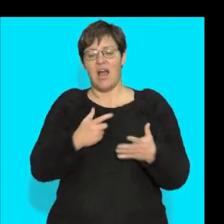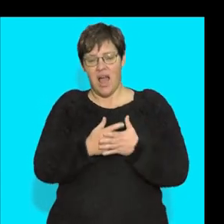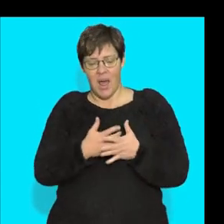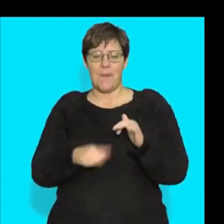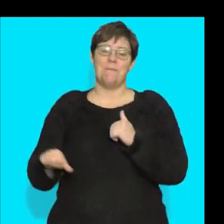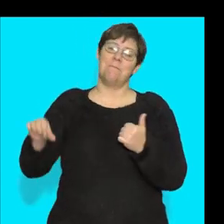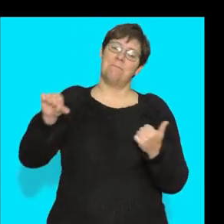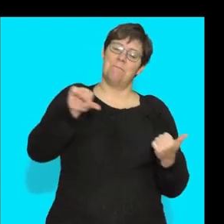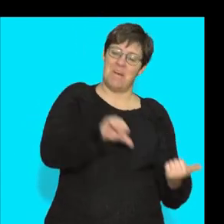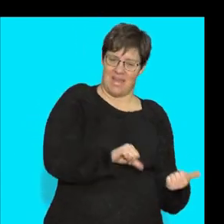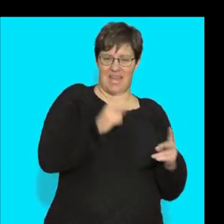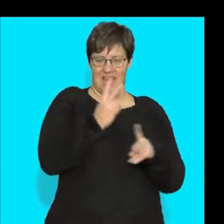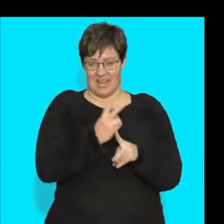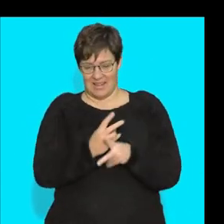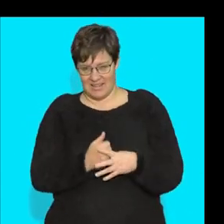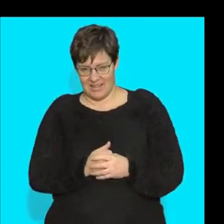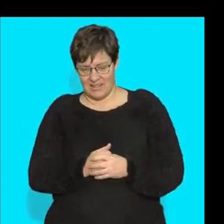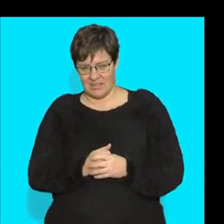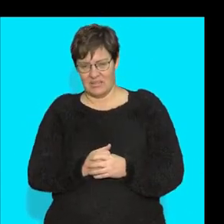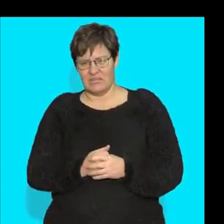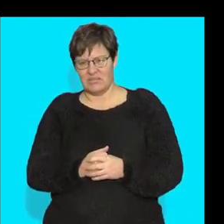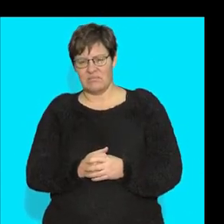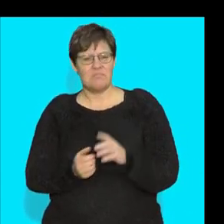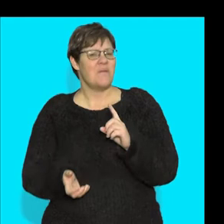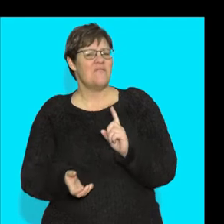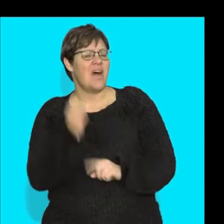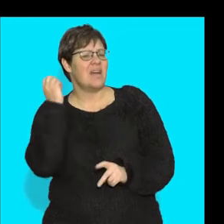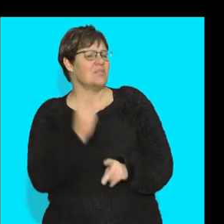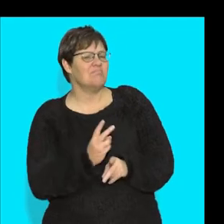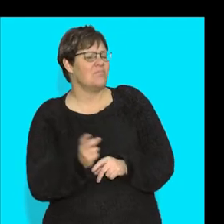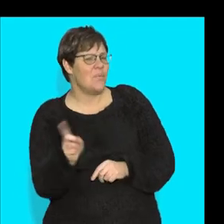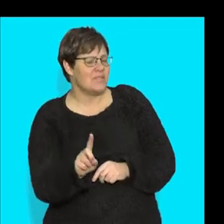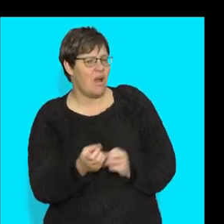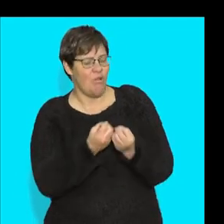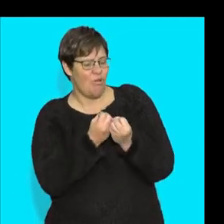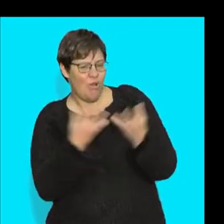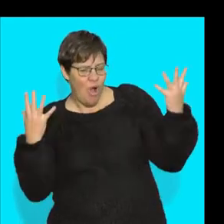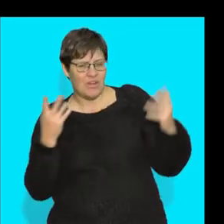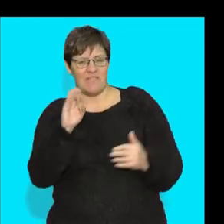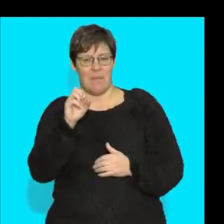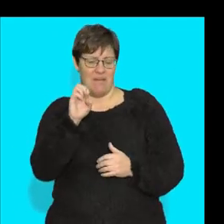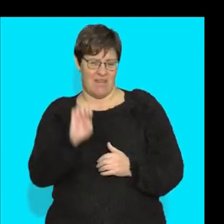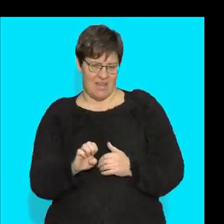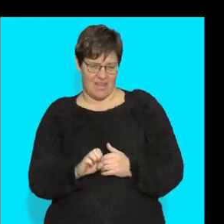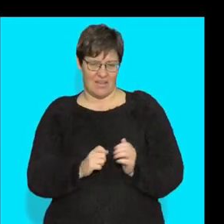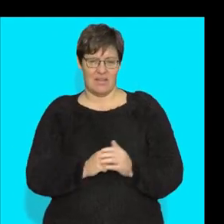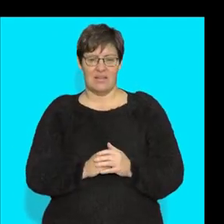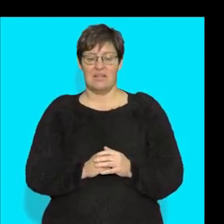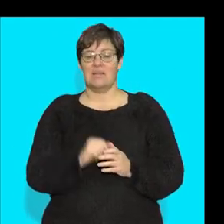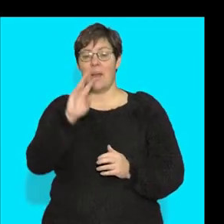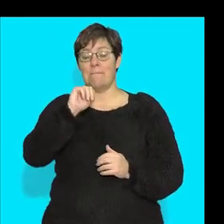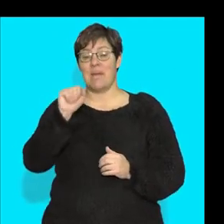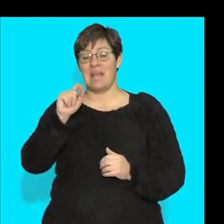back again. So again, what do I find? A lot of fibers. Less matrix. Matrix is my jelly.